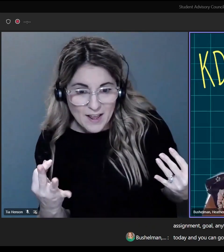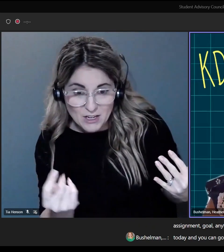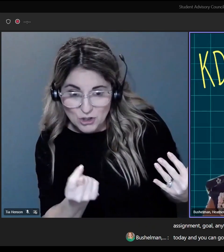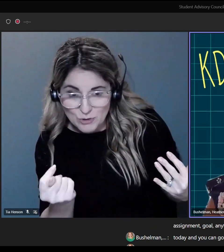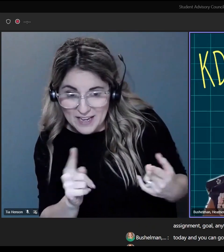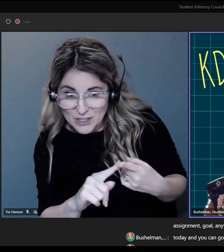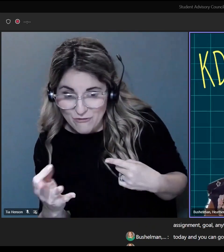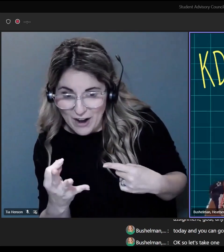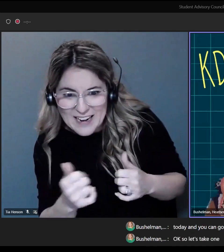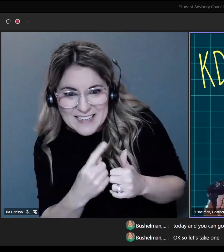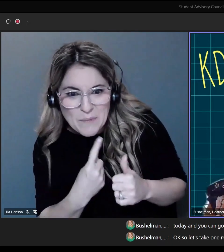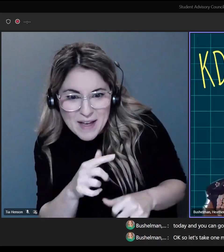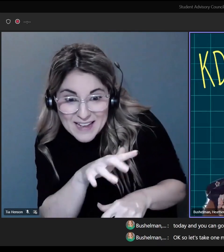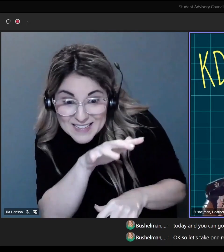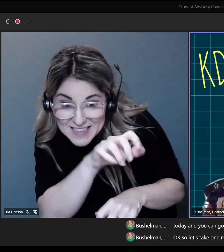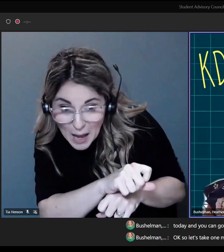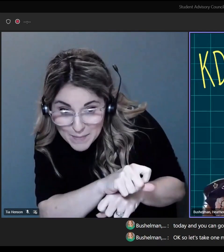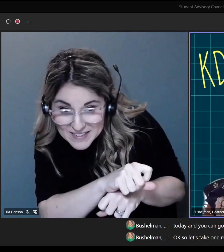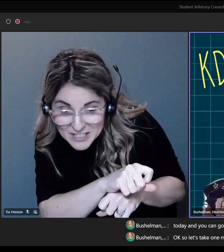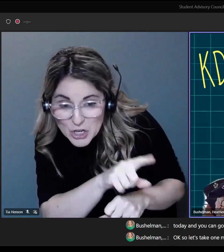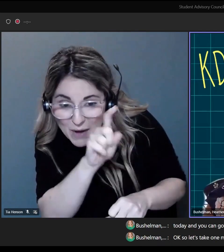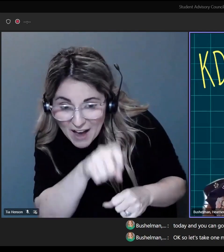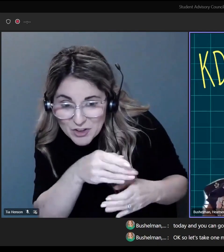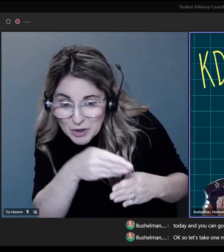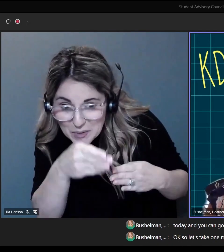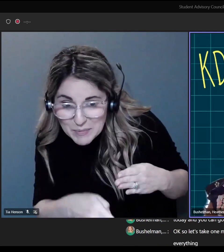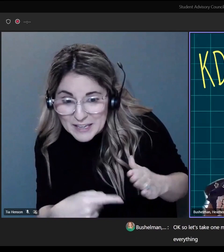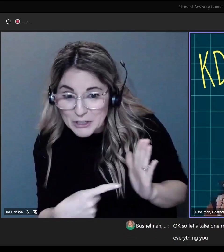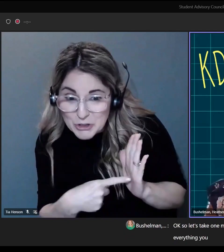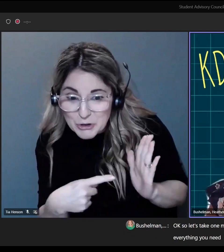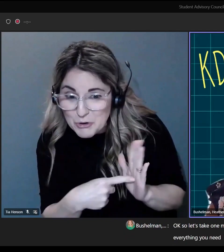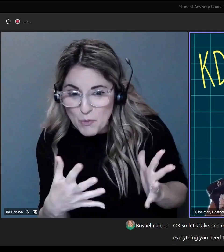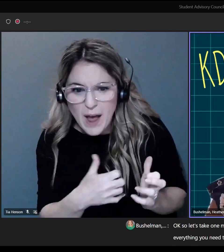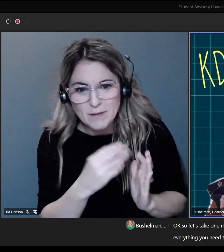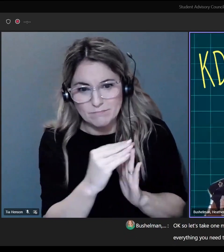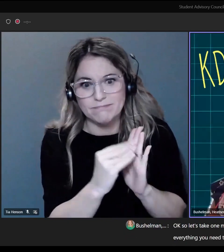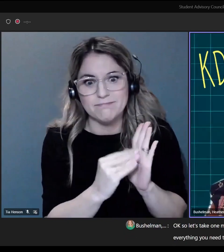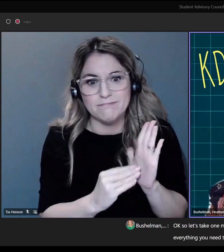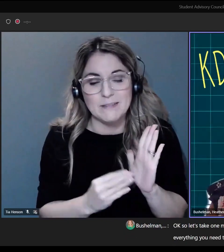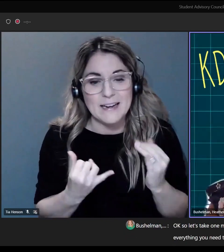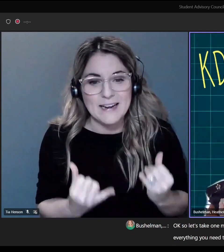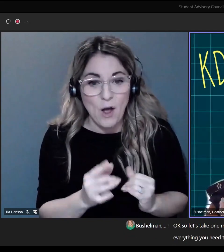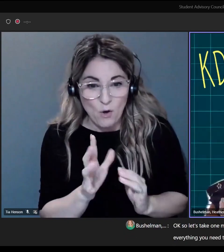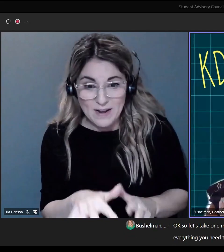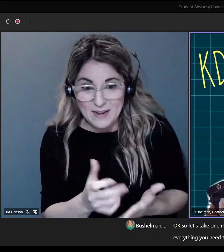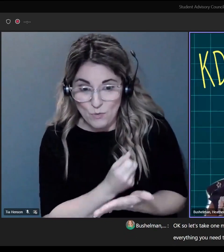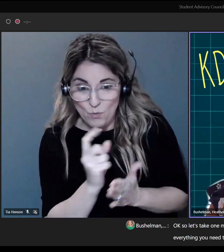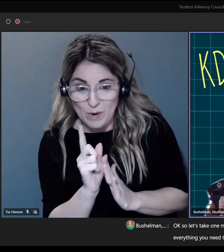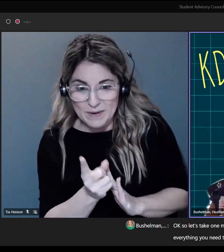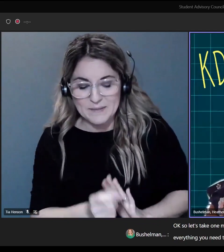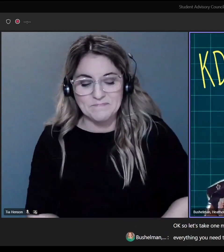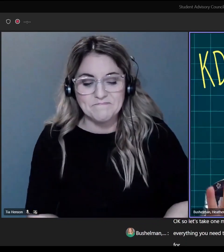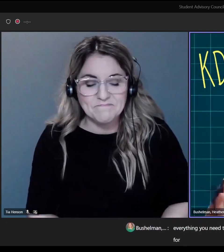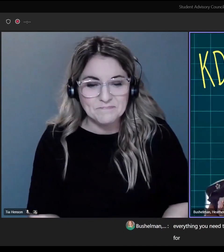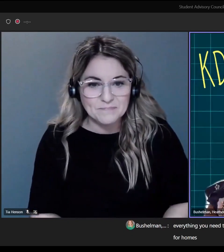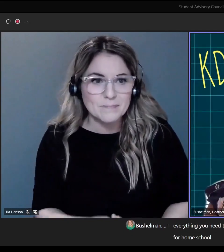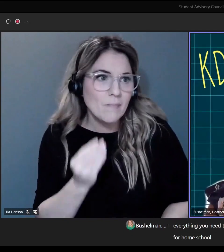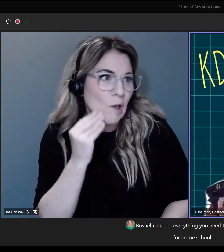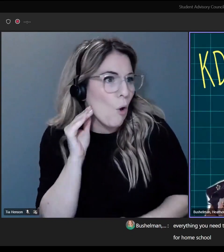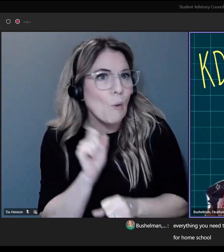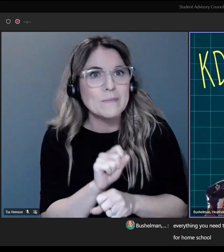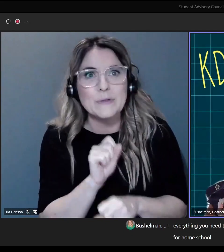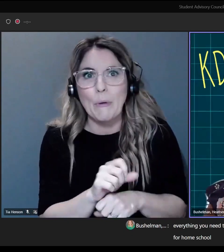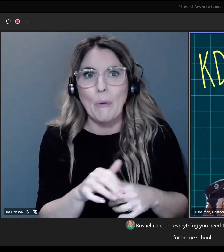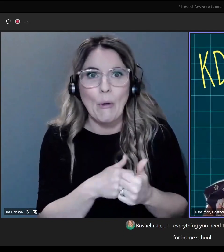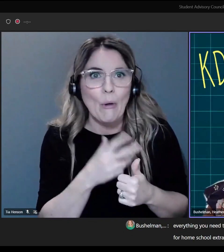Okay. So, let's take one minute and just start writing down everything you need to complete between now and Friday for home, school,